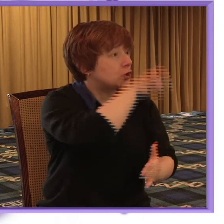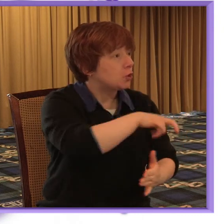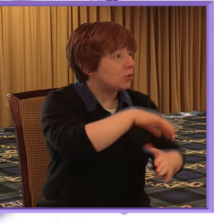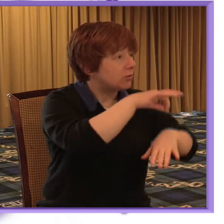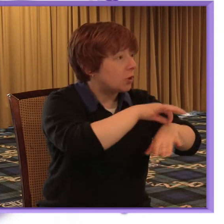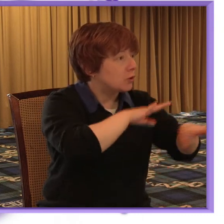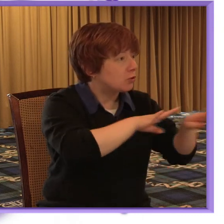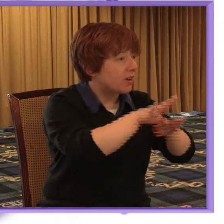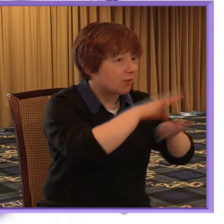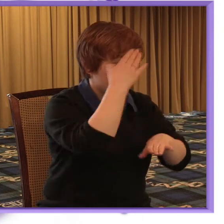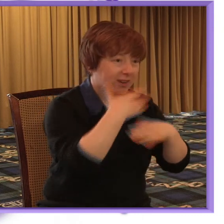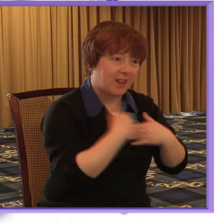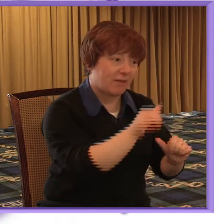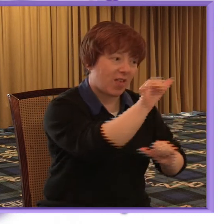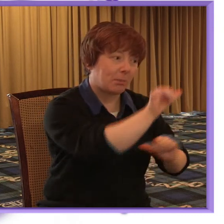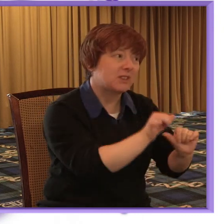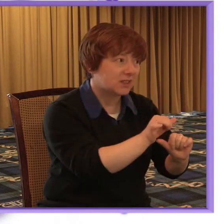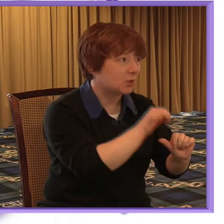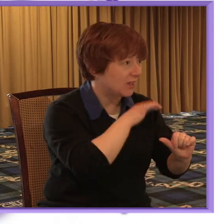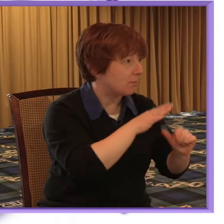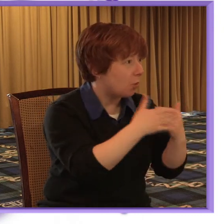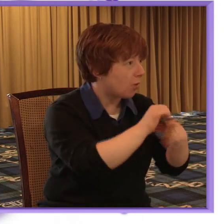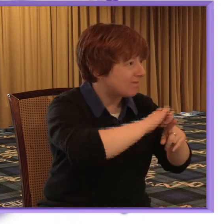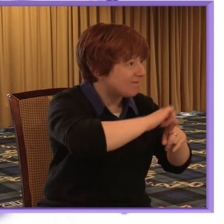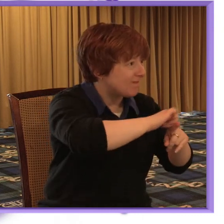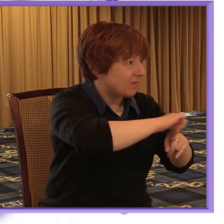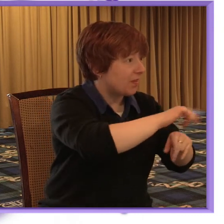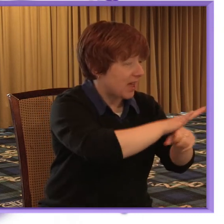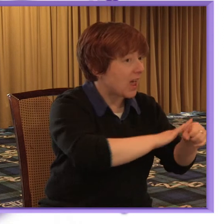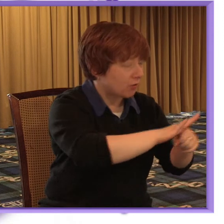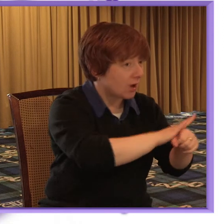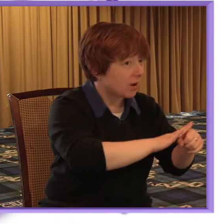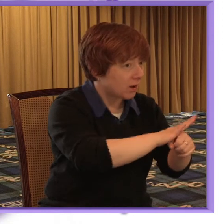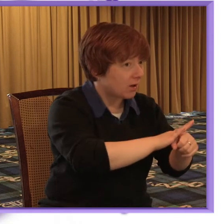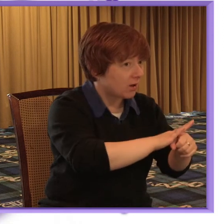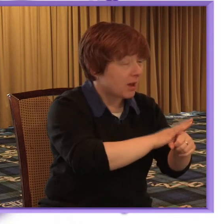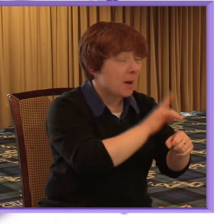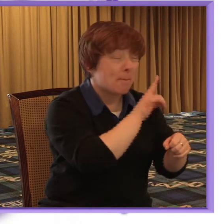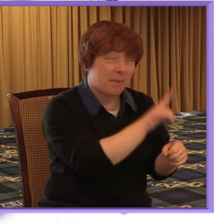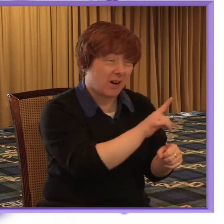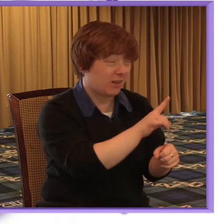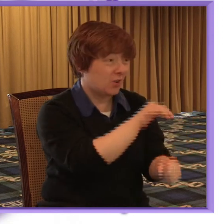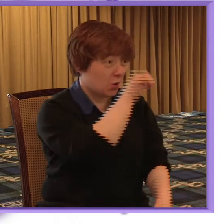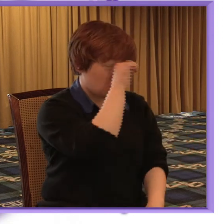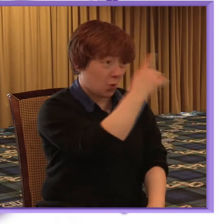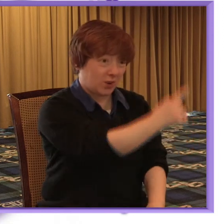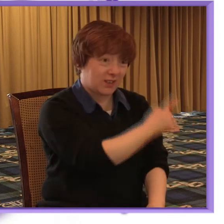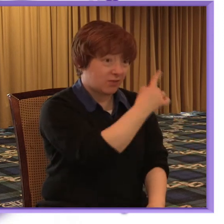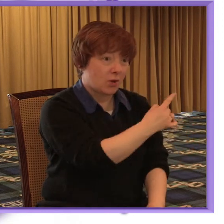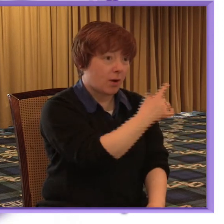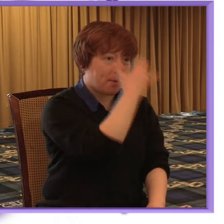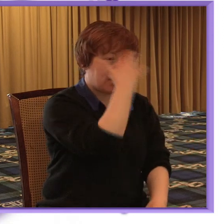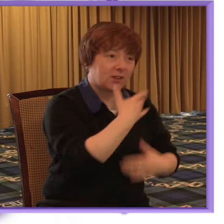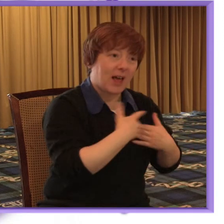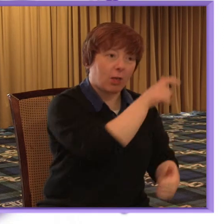limited and work needs to be done in this area however this is as we all know this isn't only a problem for patients who present with